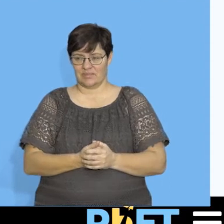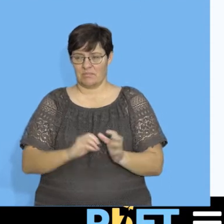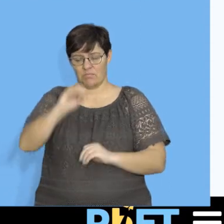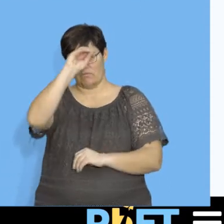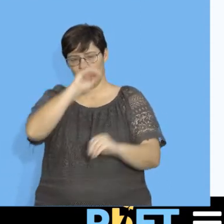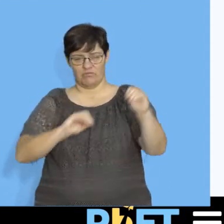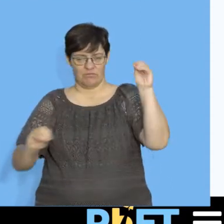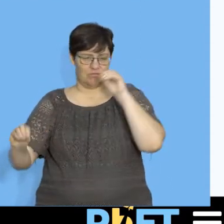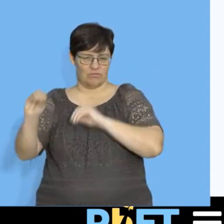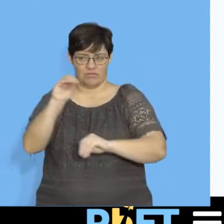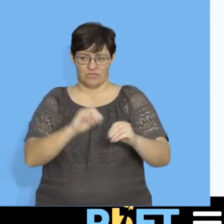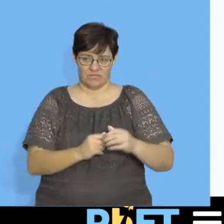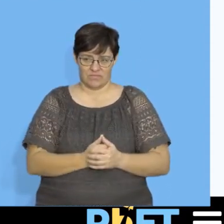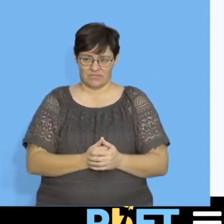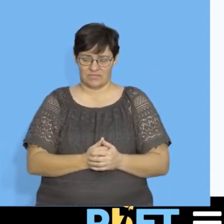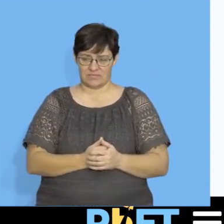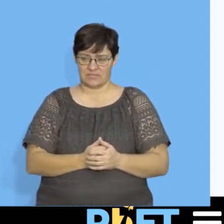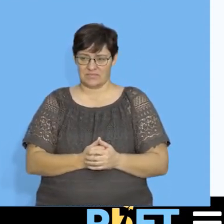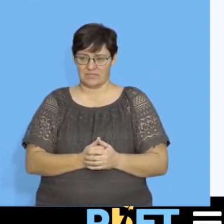I'm moving all the points. you see?